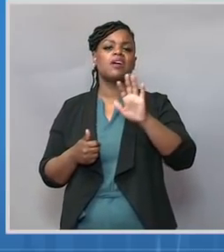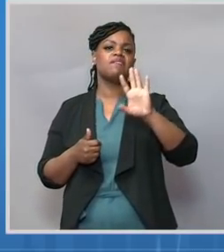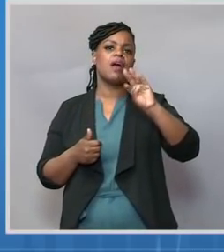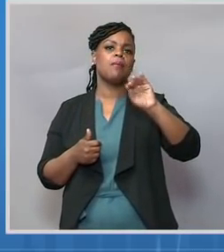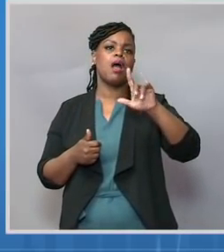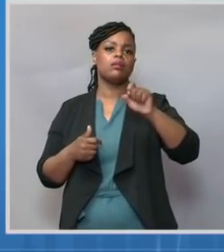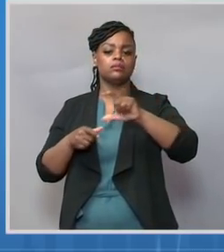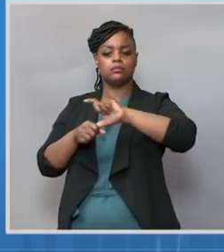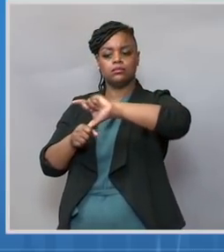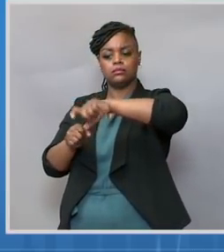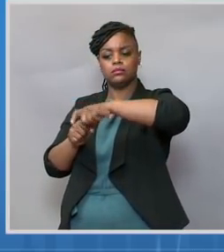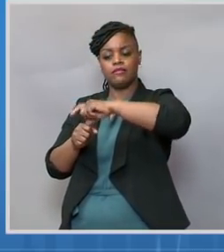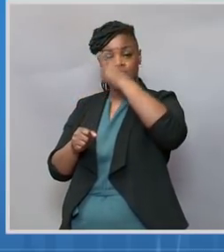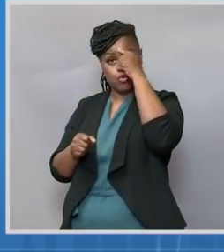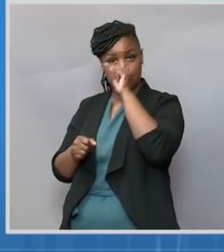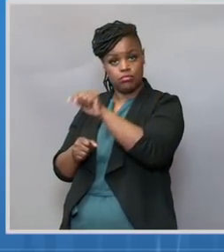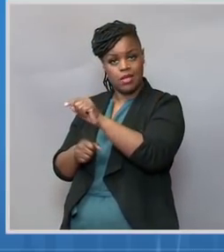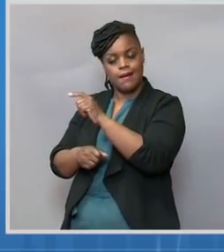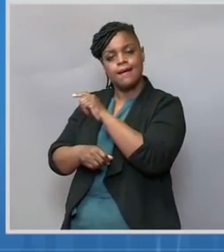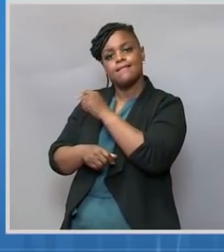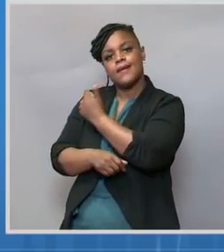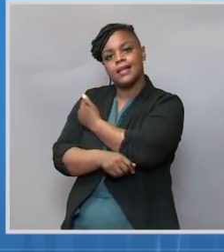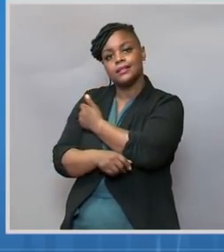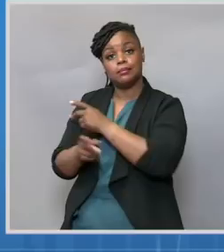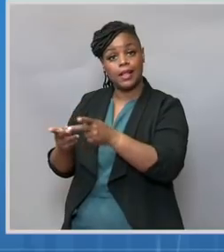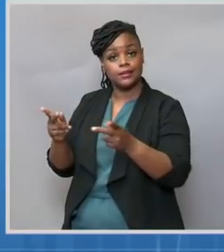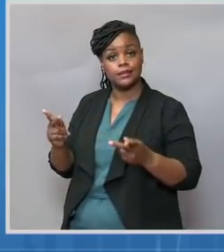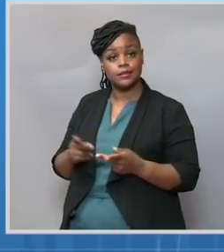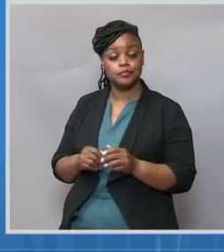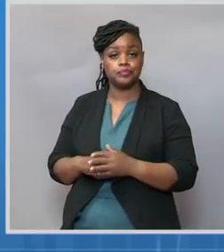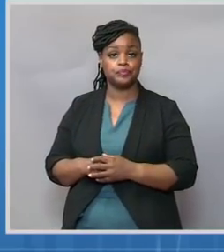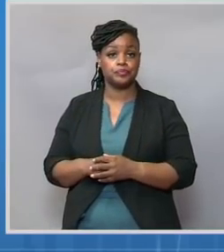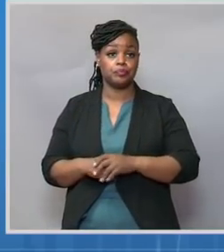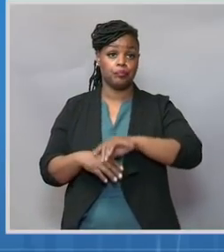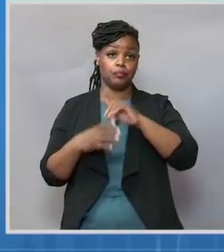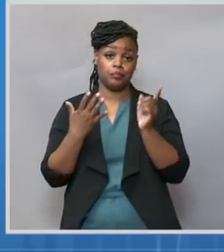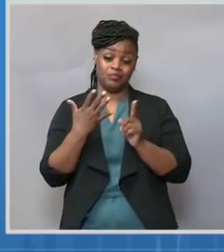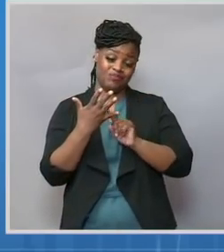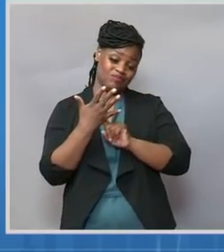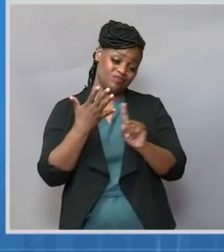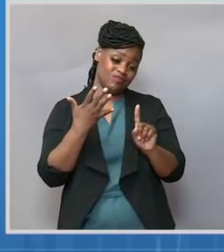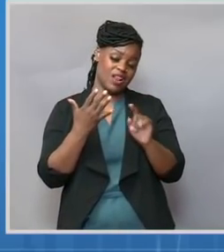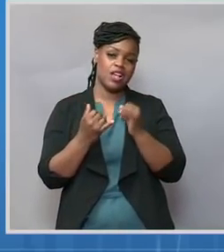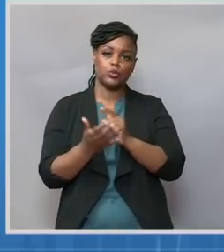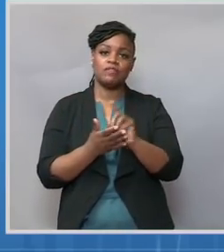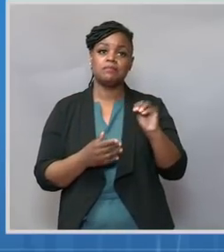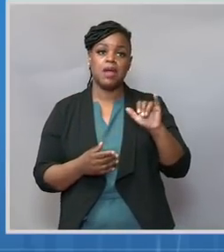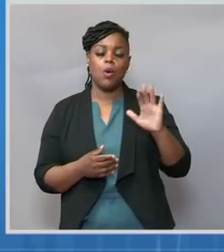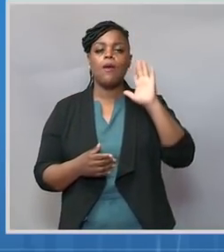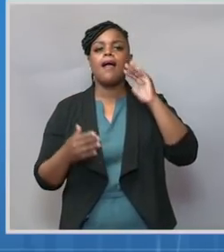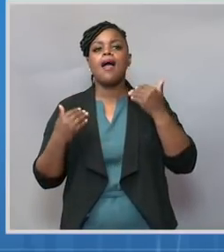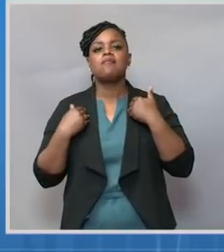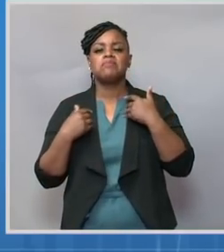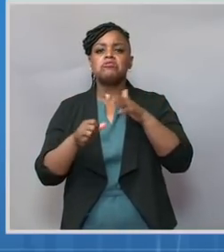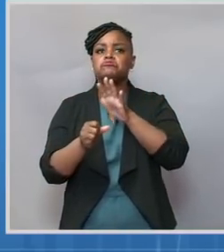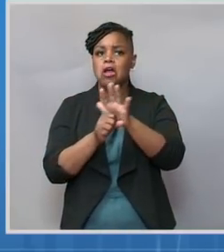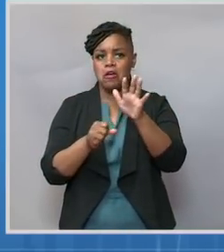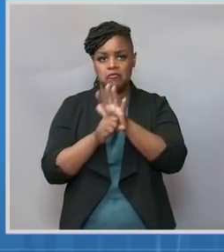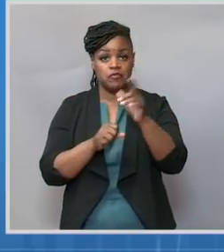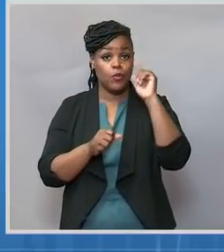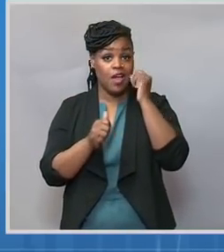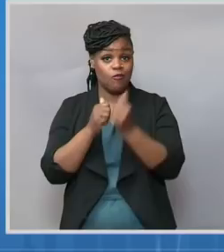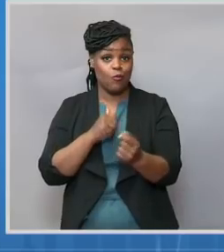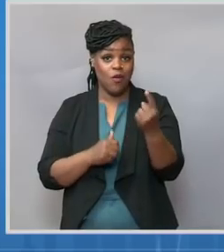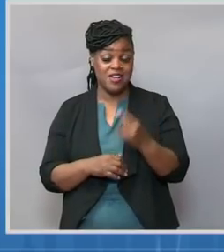By the end of May, we'll have enough vaccine supply for every adult who wants one. And thanks to President Biden's directive,